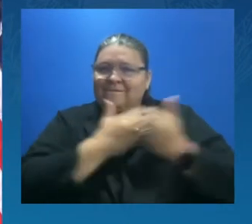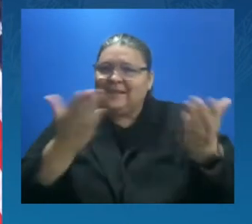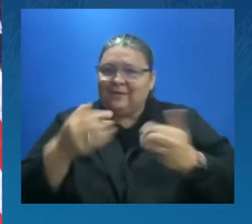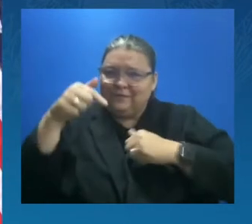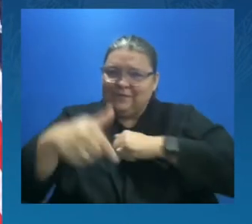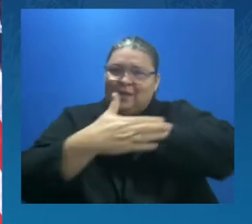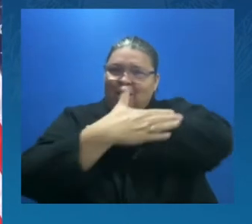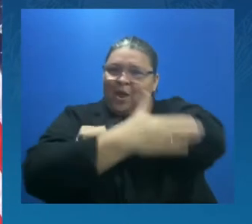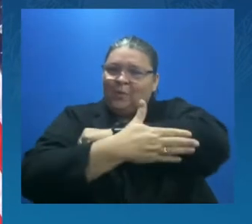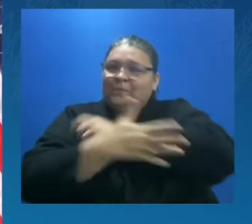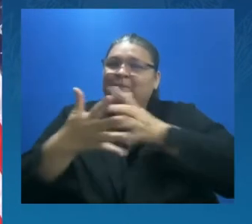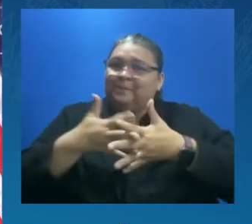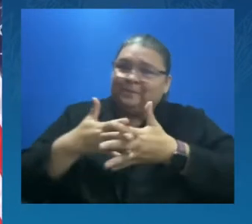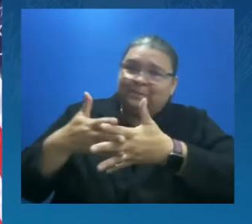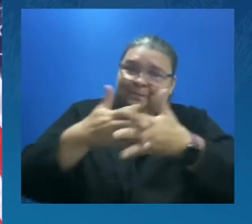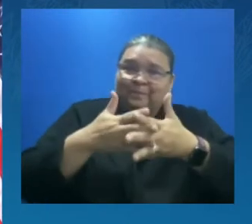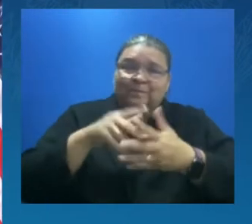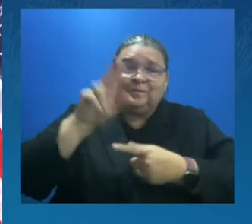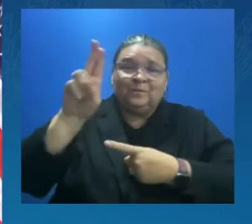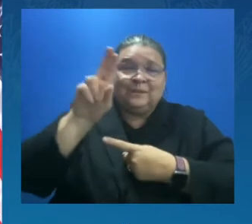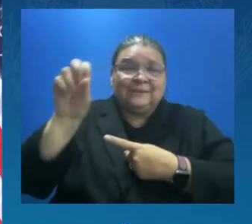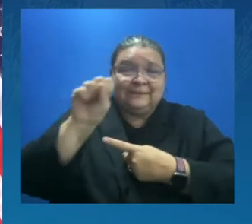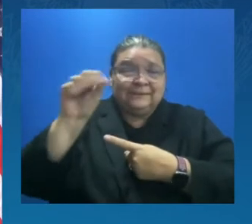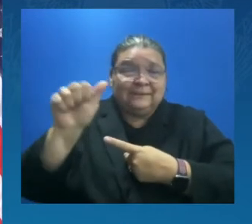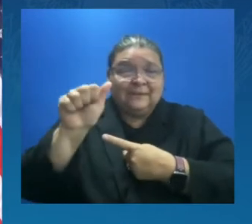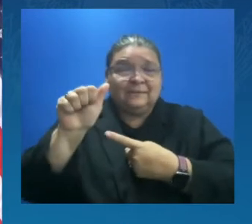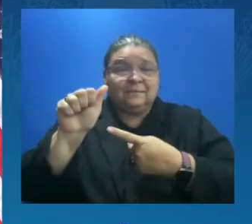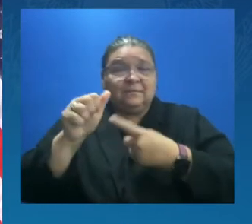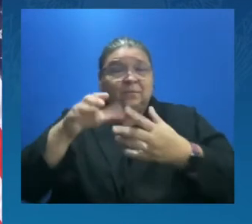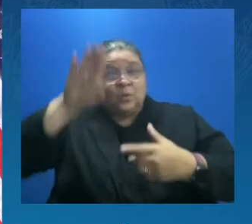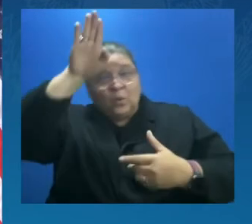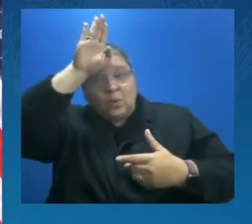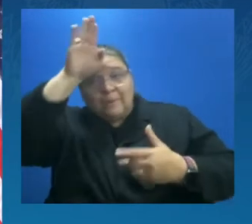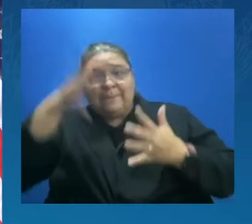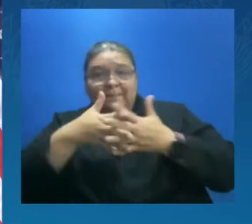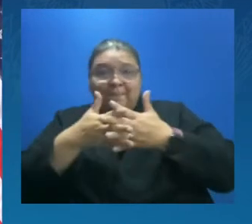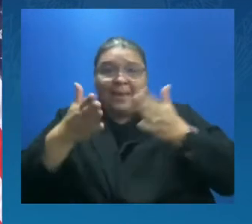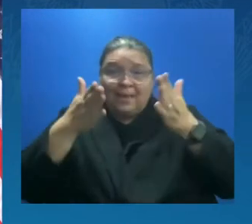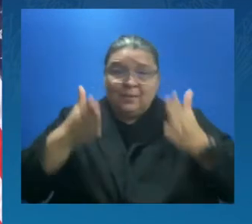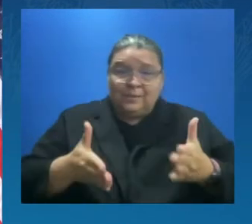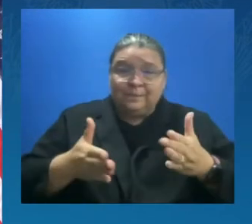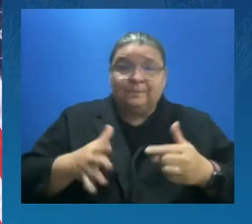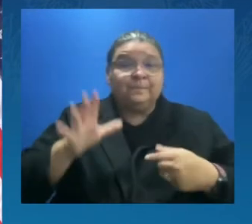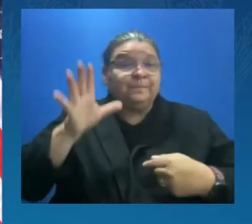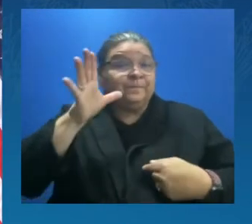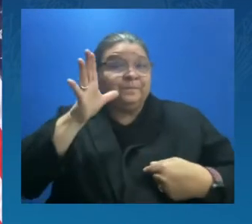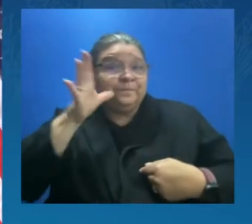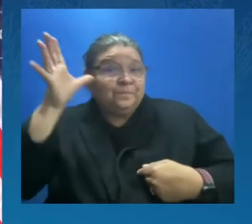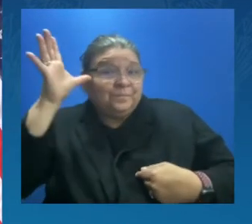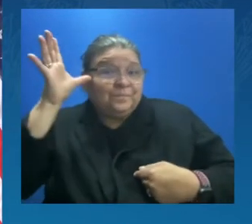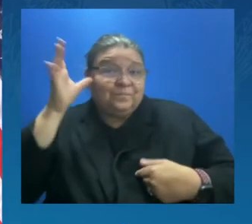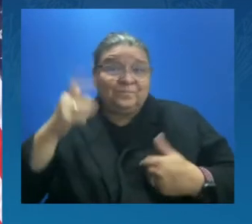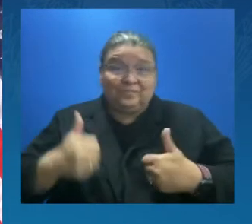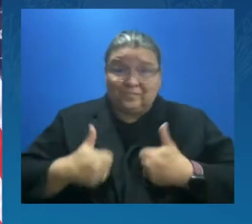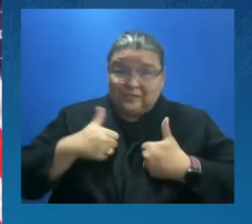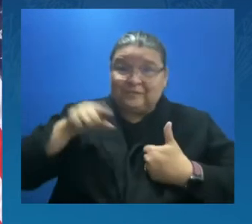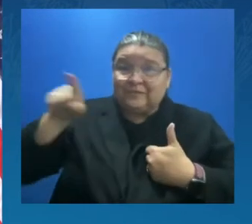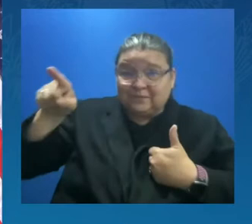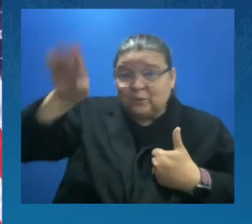not the son of an immigrant, but the immigrant himself. That's something that I truly believe in, this